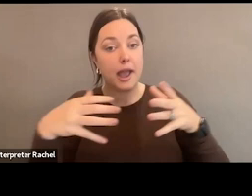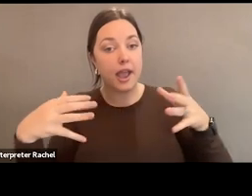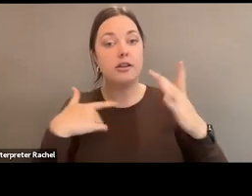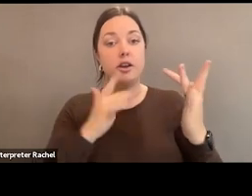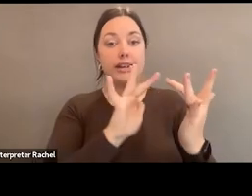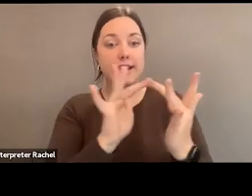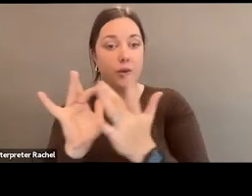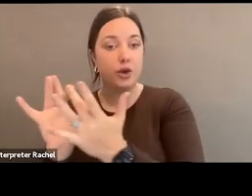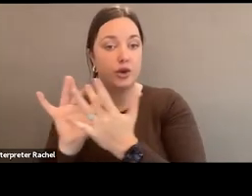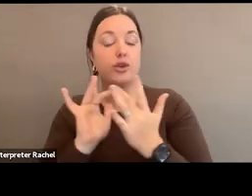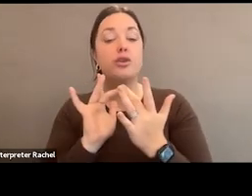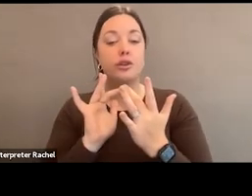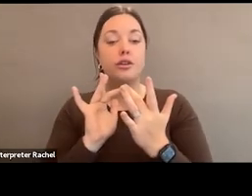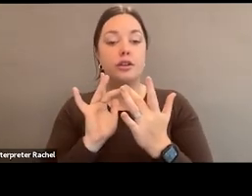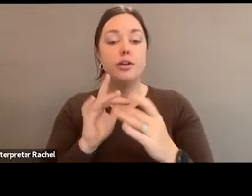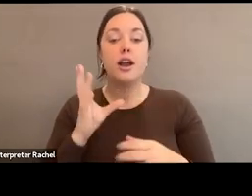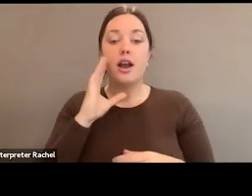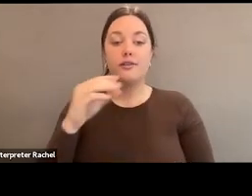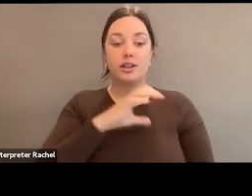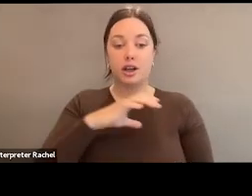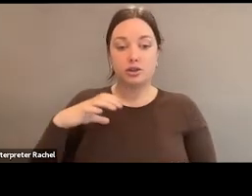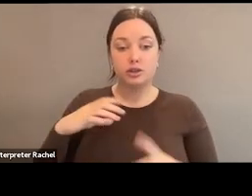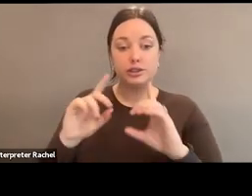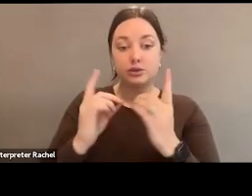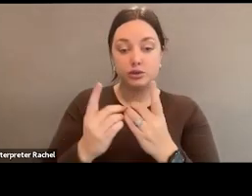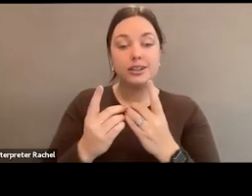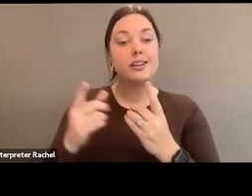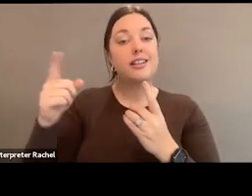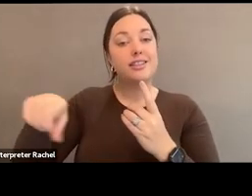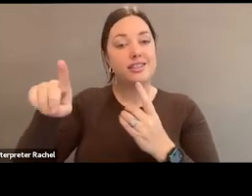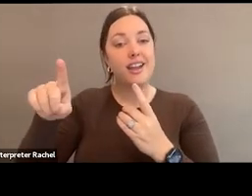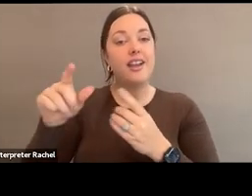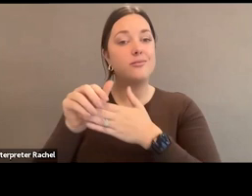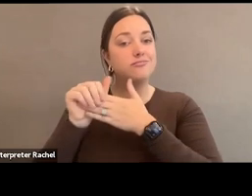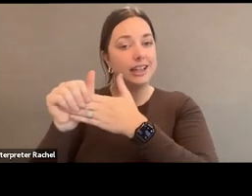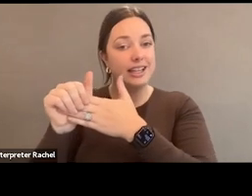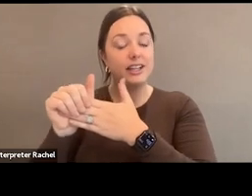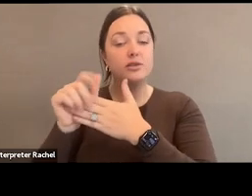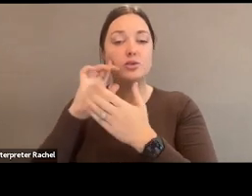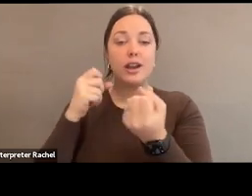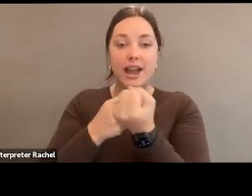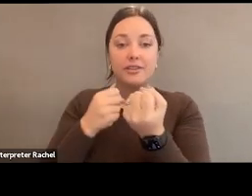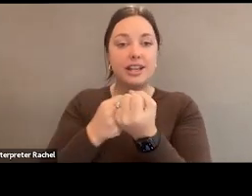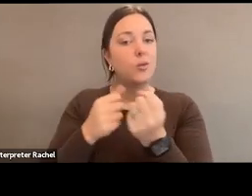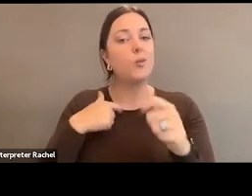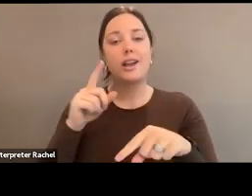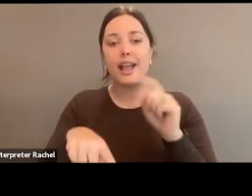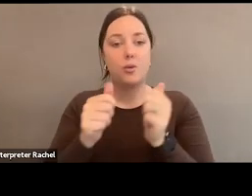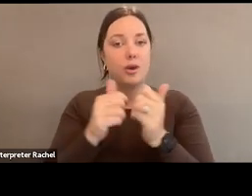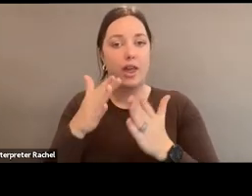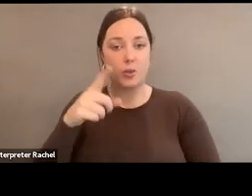state advocacy captains. Again, another major cohort to play leadership roles in this advocacy effort. Couldn't do it without you.